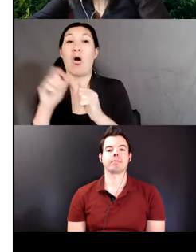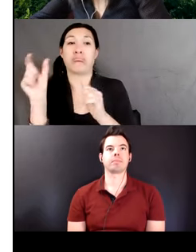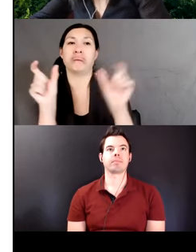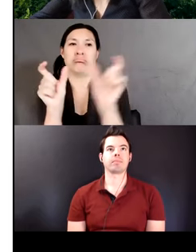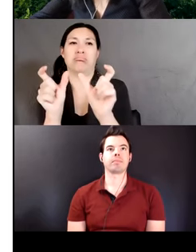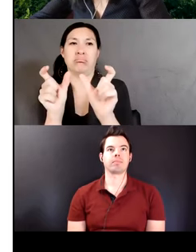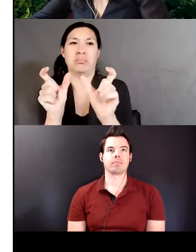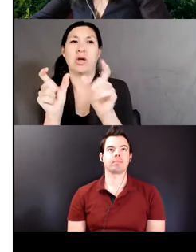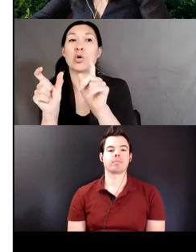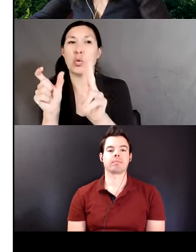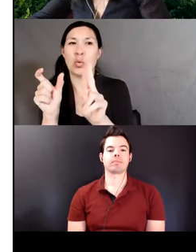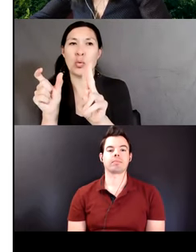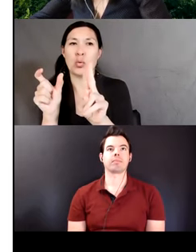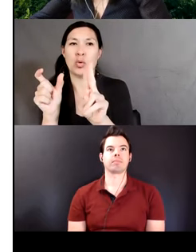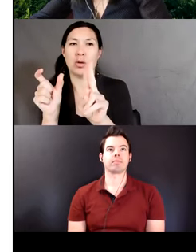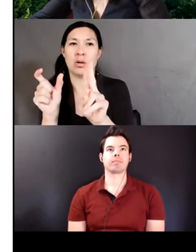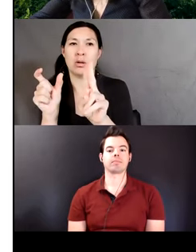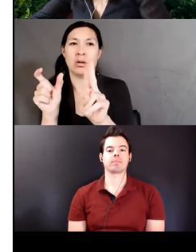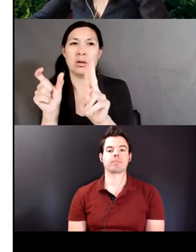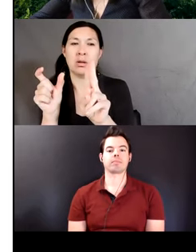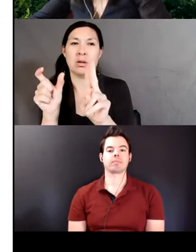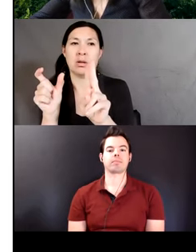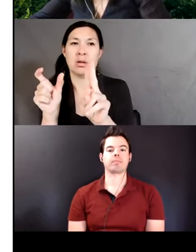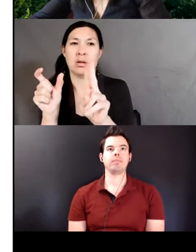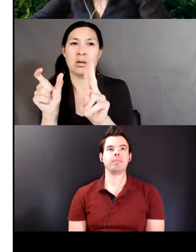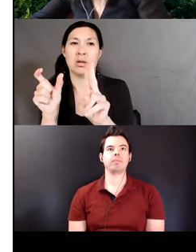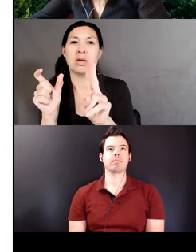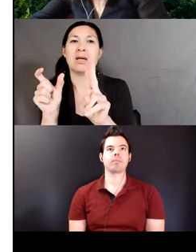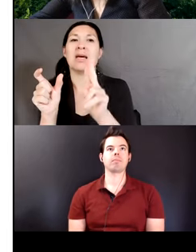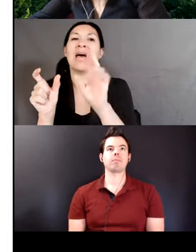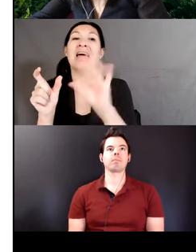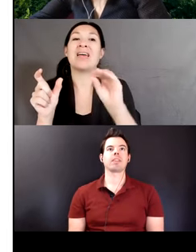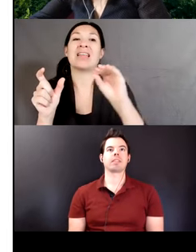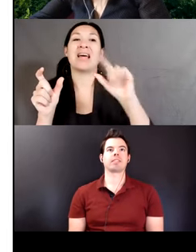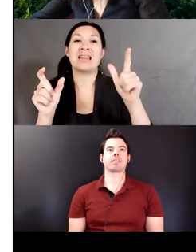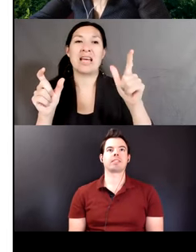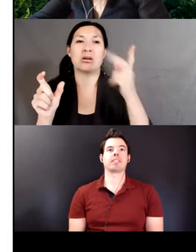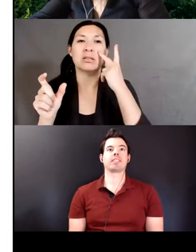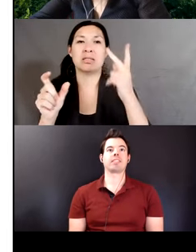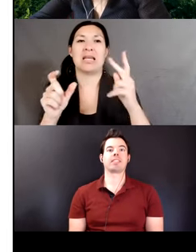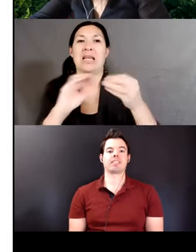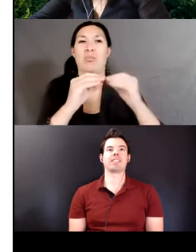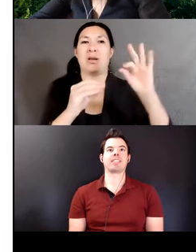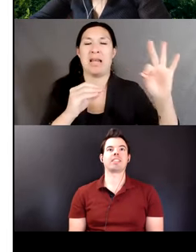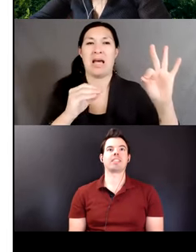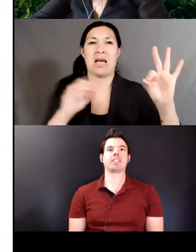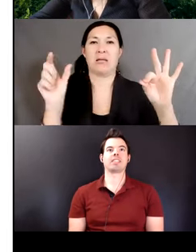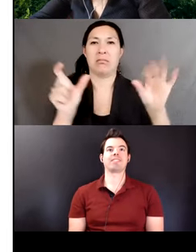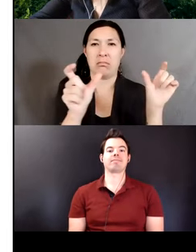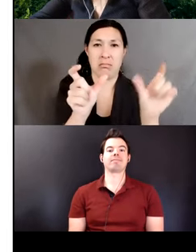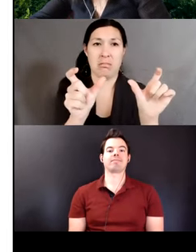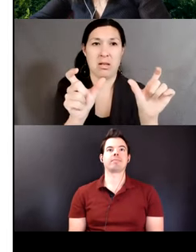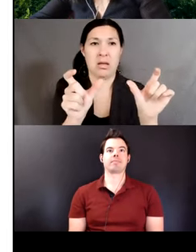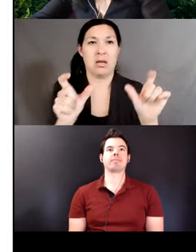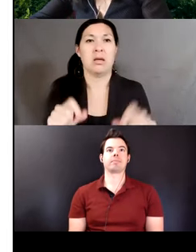pu suffix and benefactive as in 9. But when the co-core and the reflexive cool undergoes